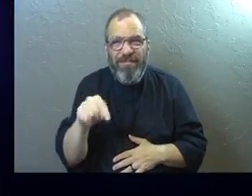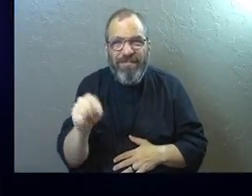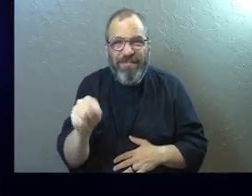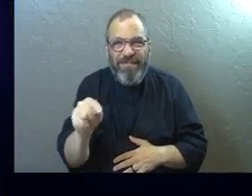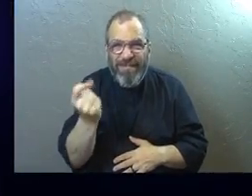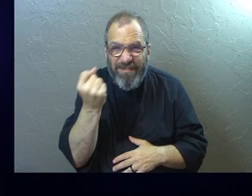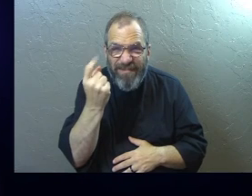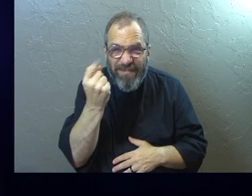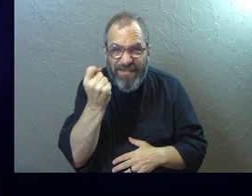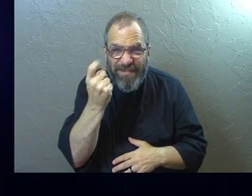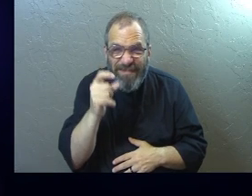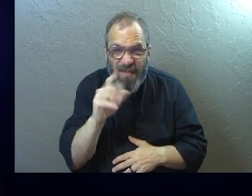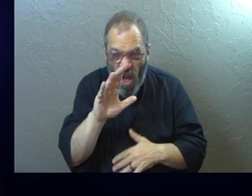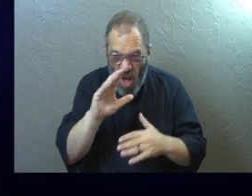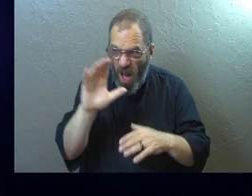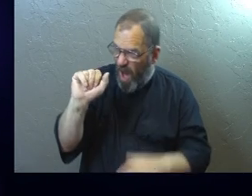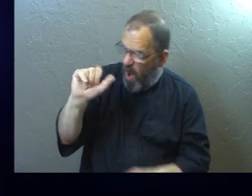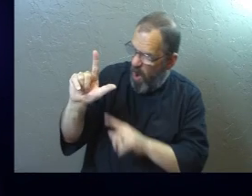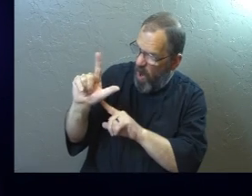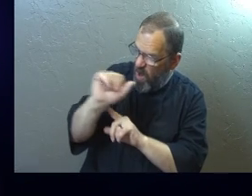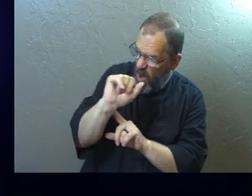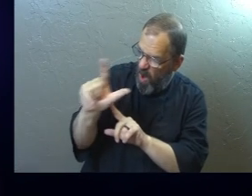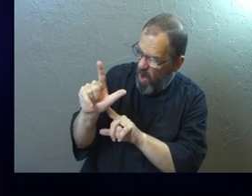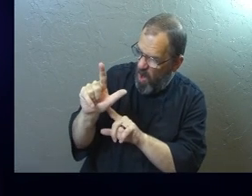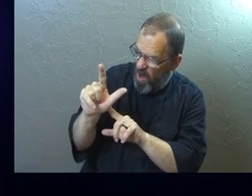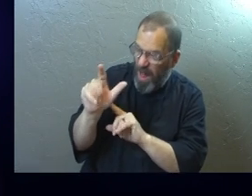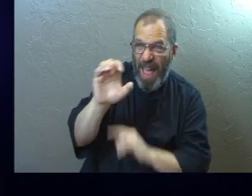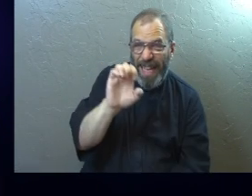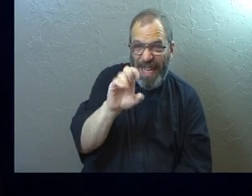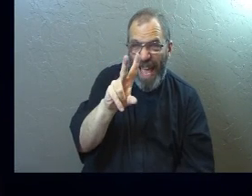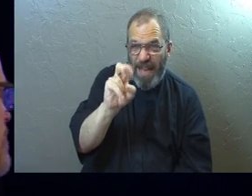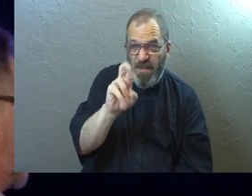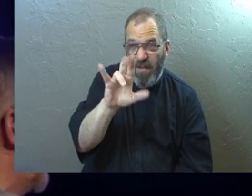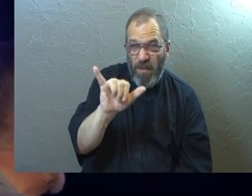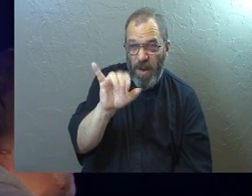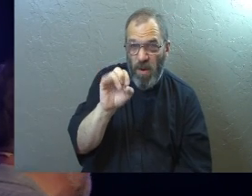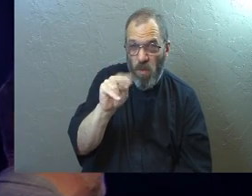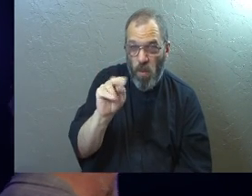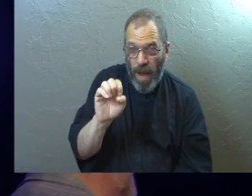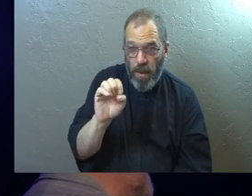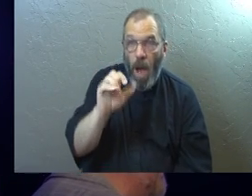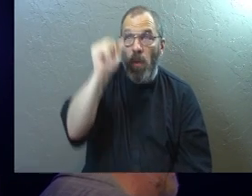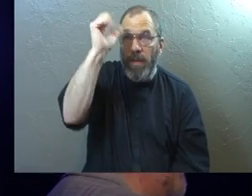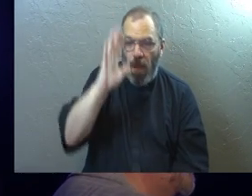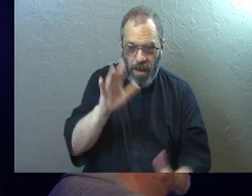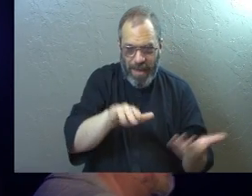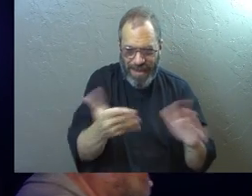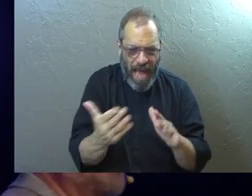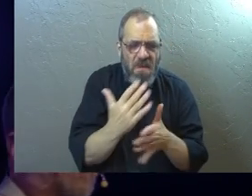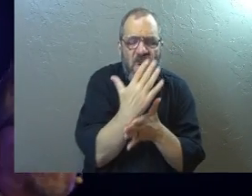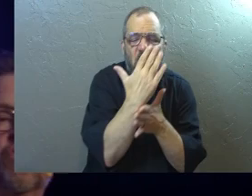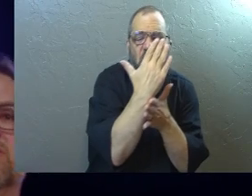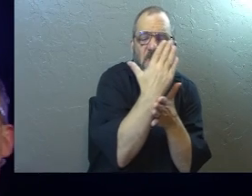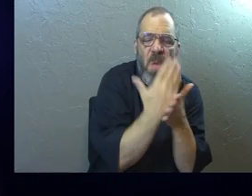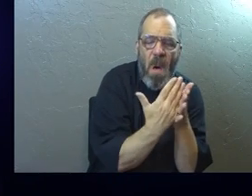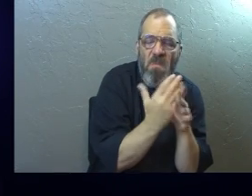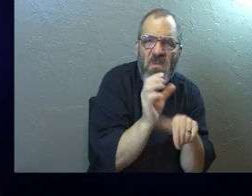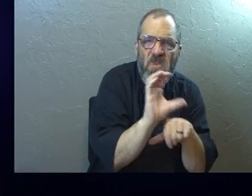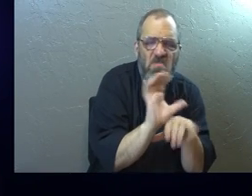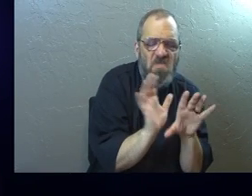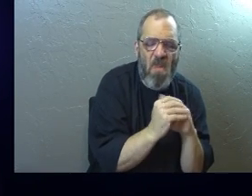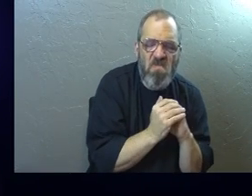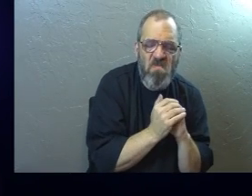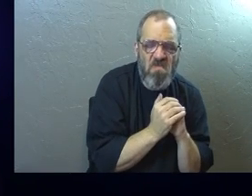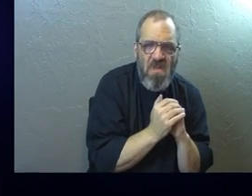there? Did you hear everyone there? When Jesus came and died, he did not just die for the church.